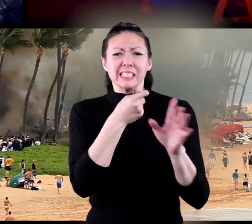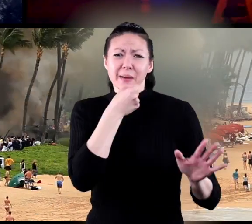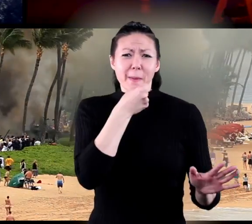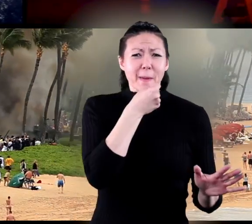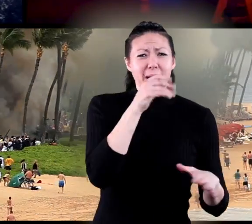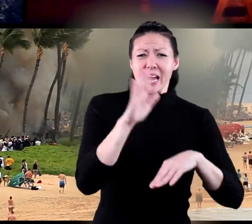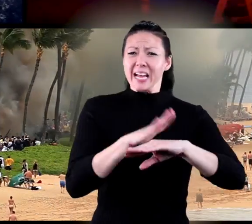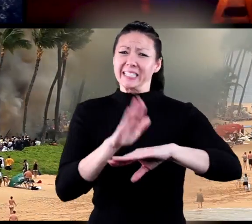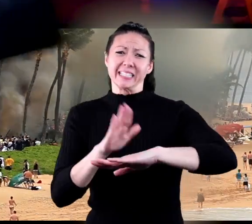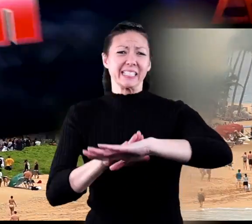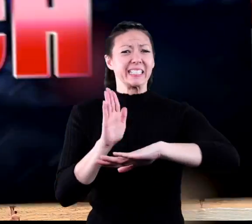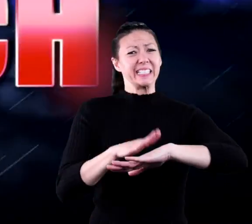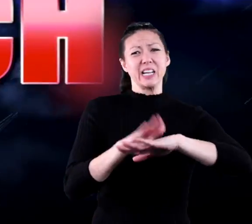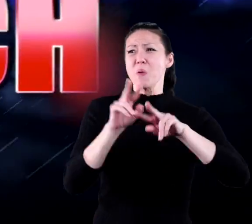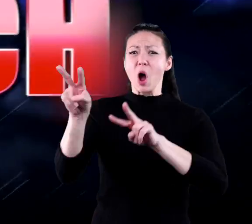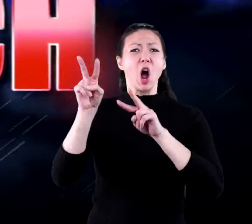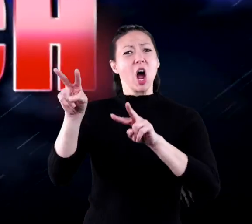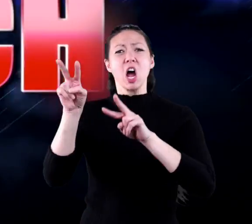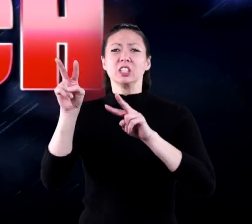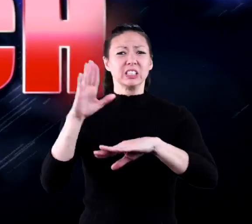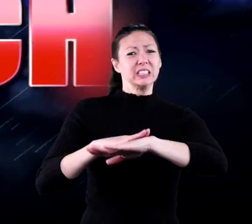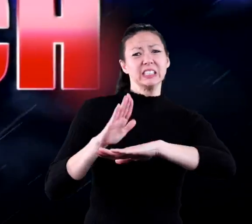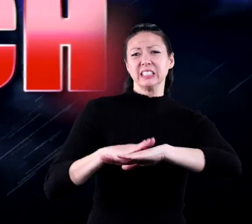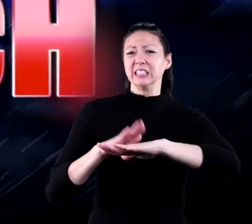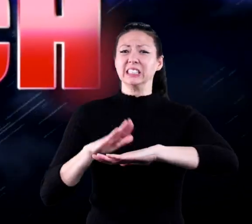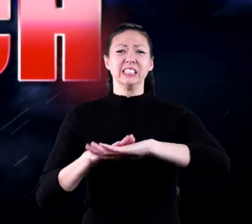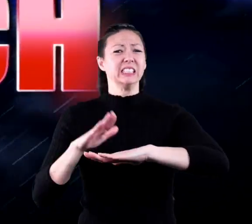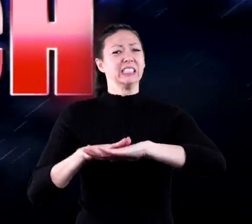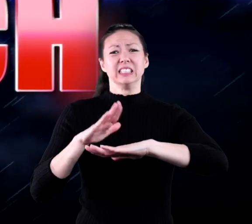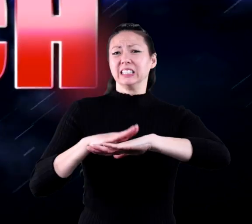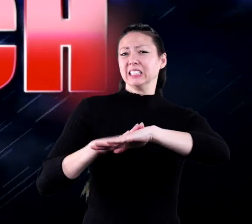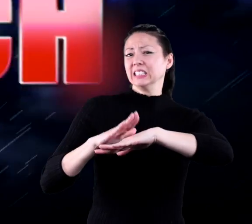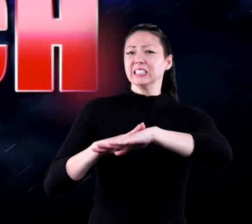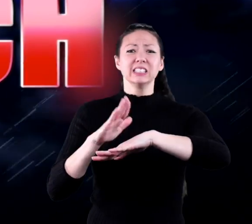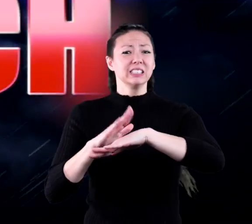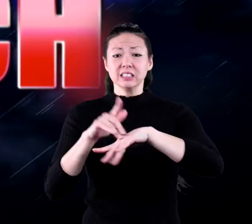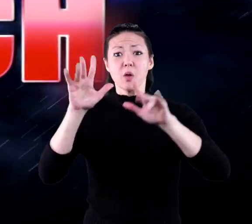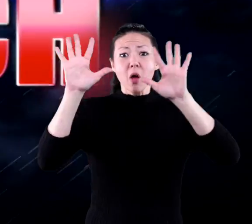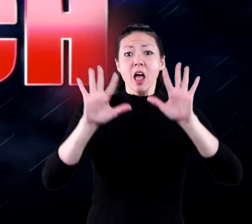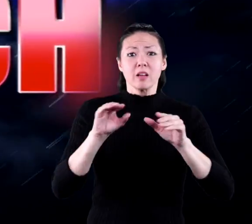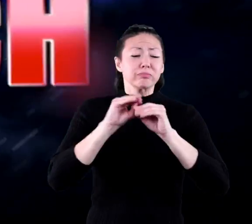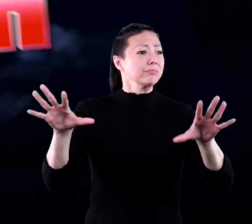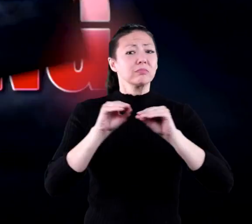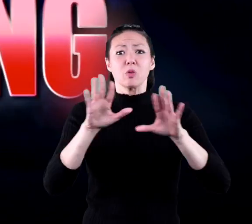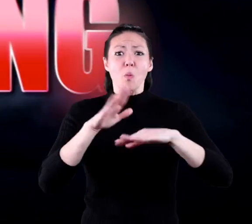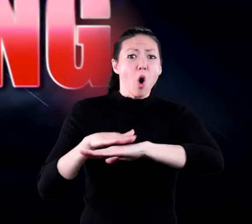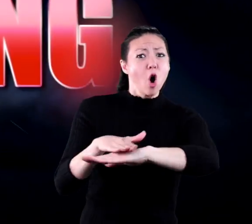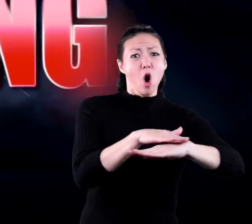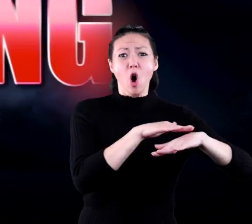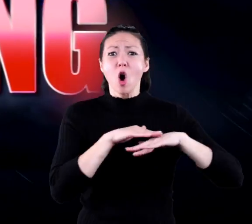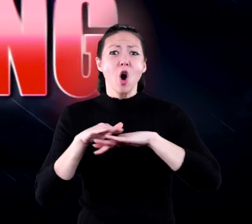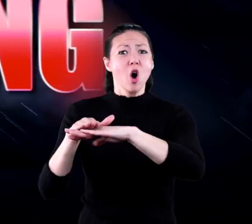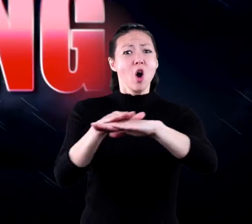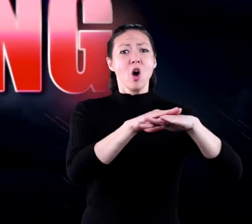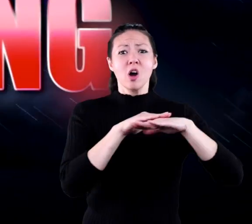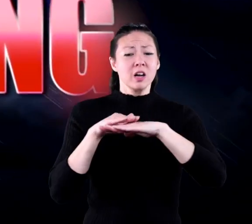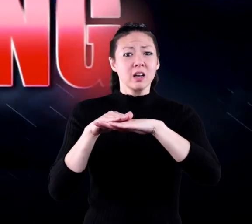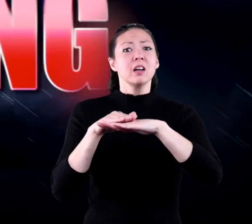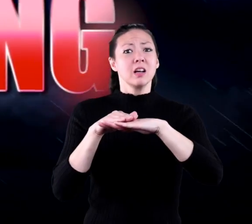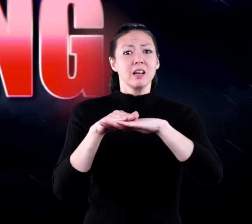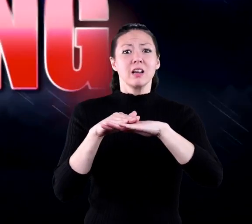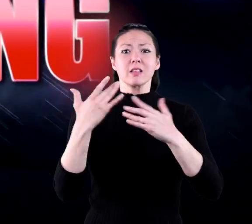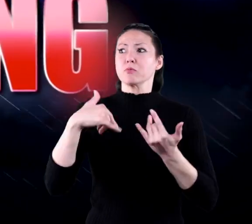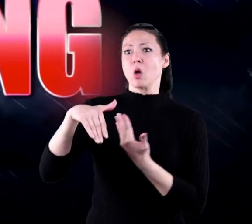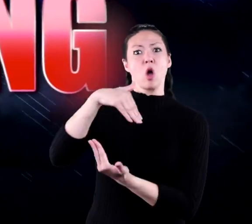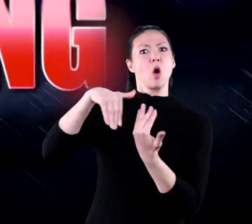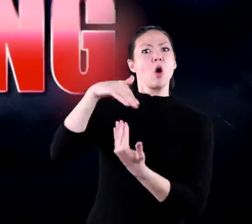system may issue a tornado watch, indicating that conditions are ripe for tornado weather, or a tornado warning, meaning that